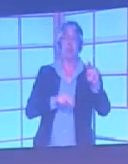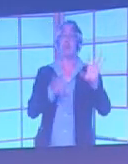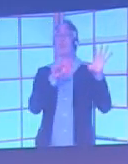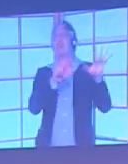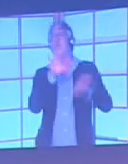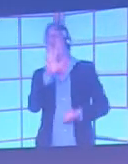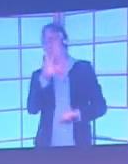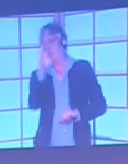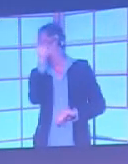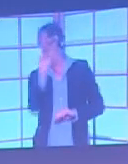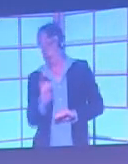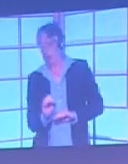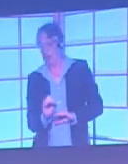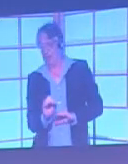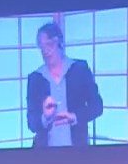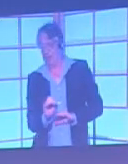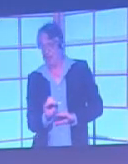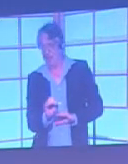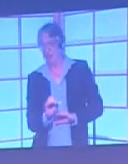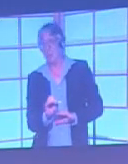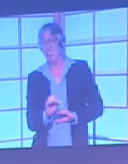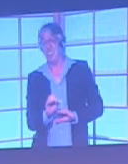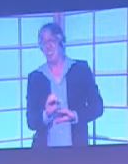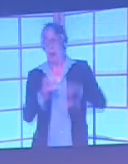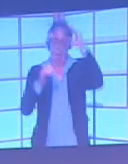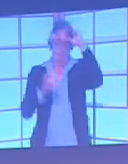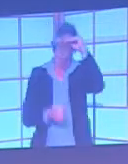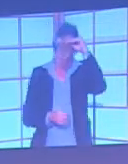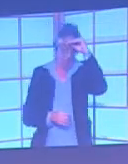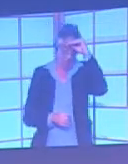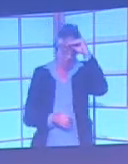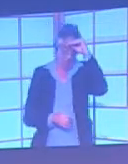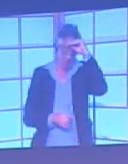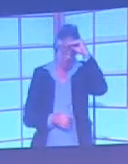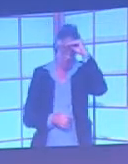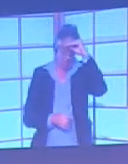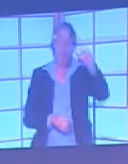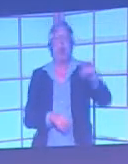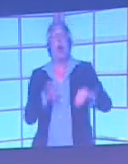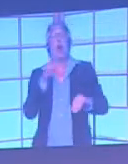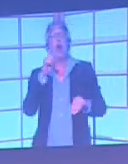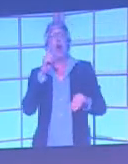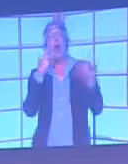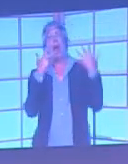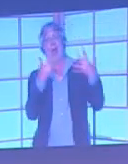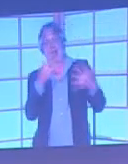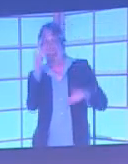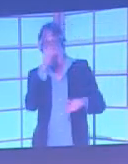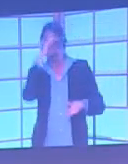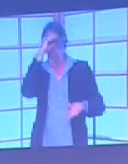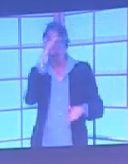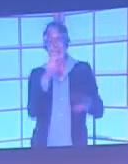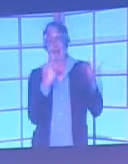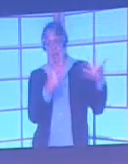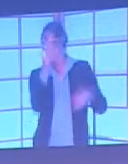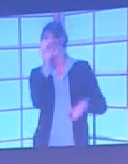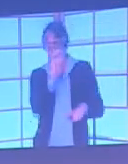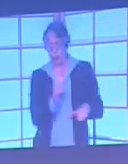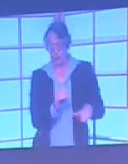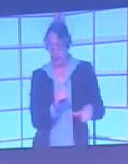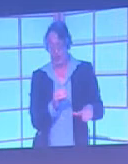men and 1 in 200 women inherit a form of red-green colourblindness. In